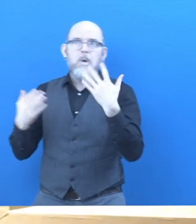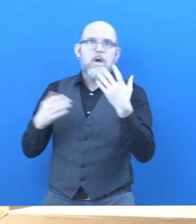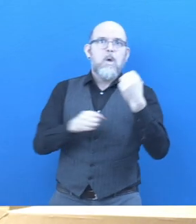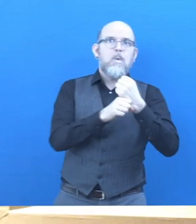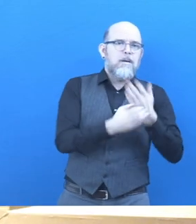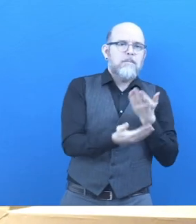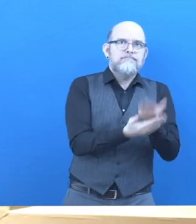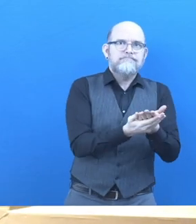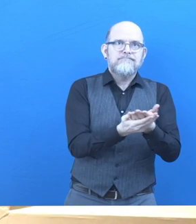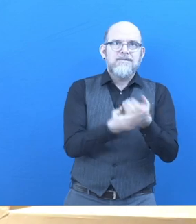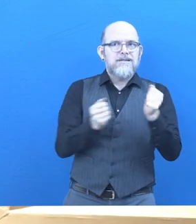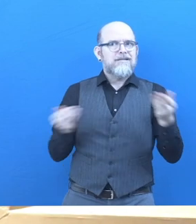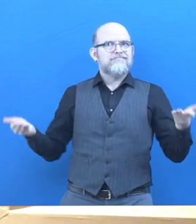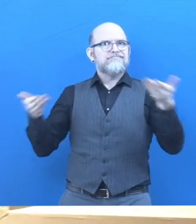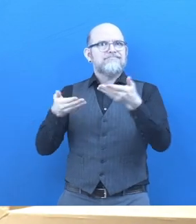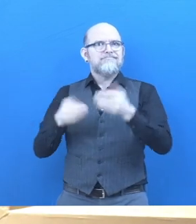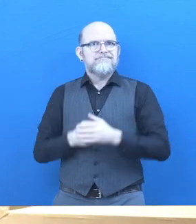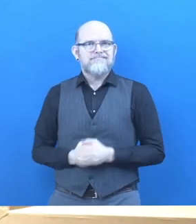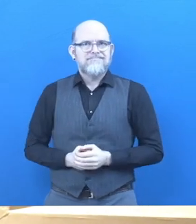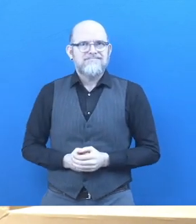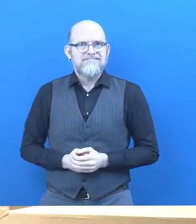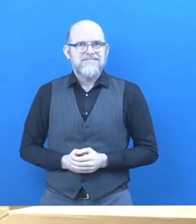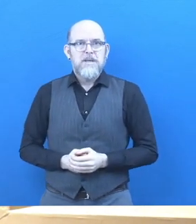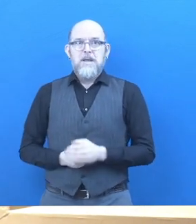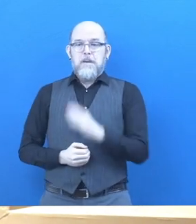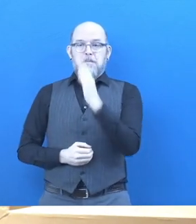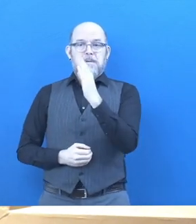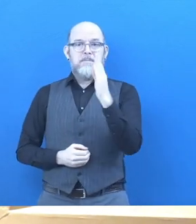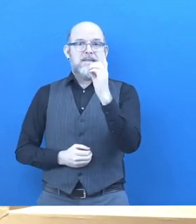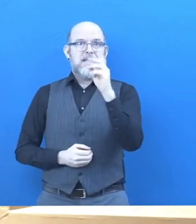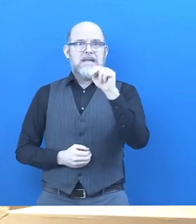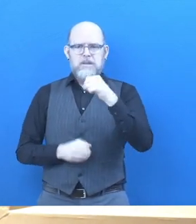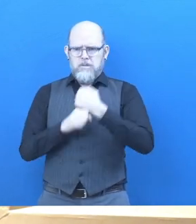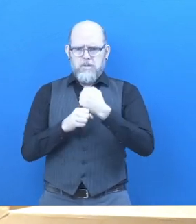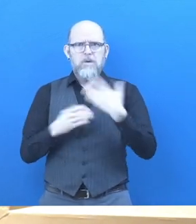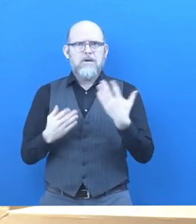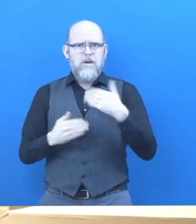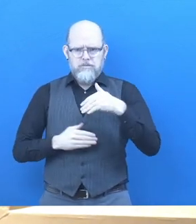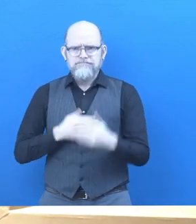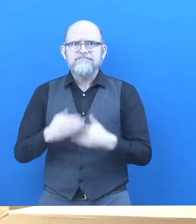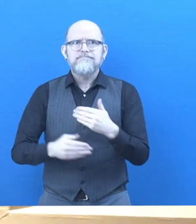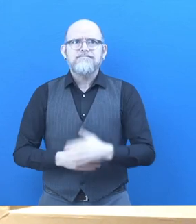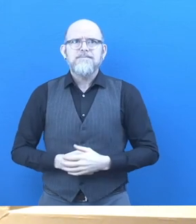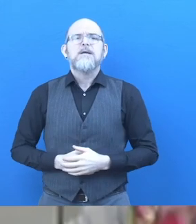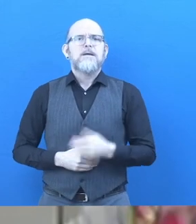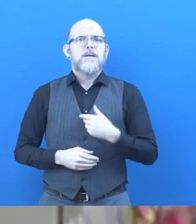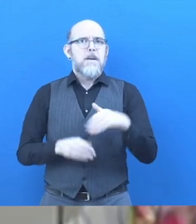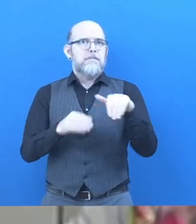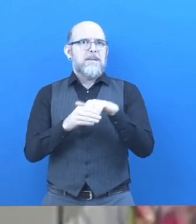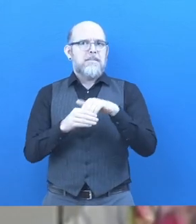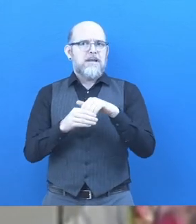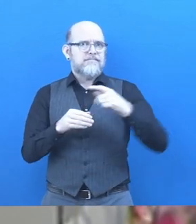The members of the network pay a yearly membership fee and in addition to that development partners